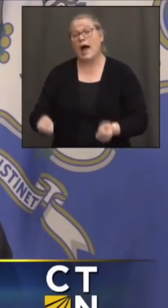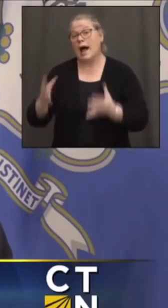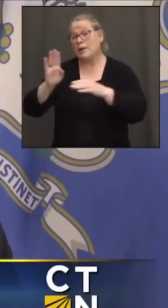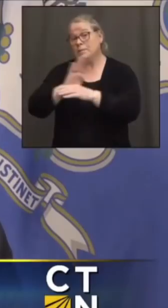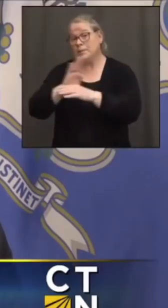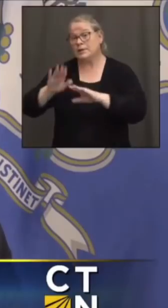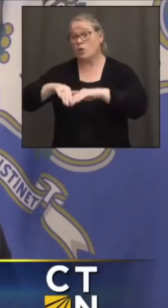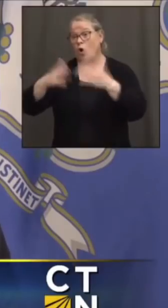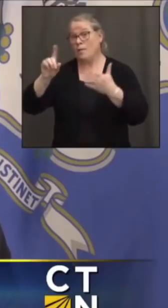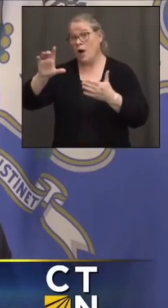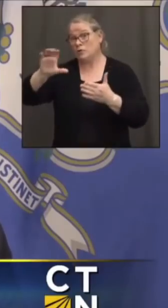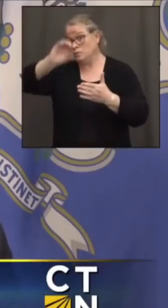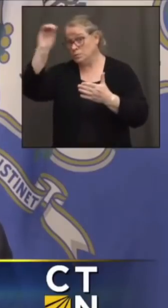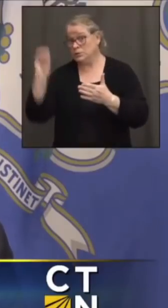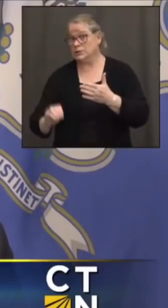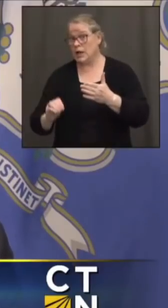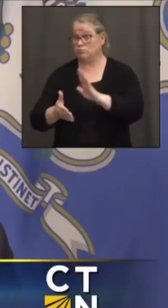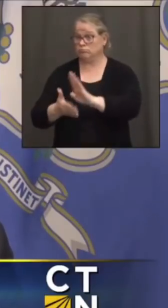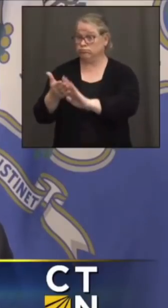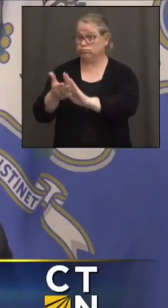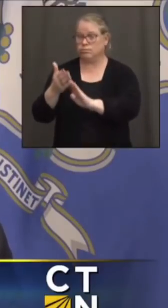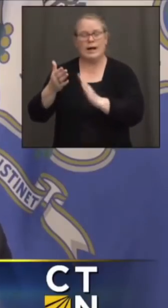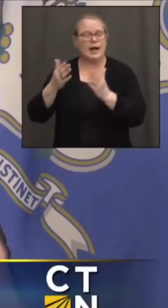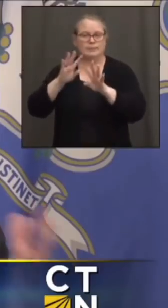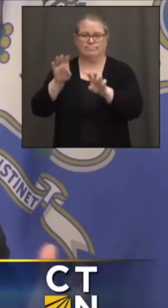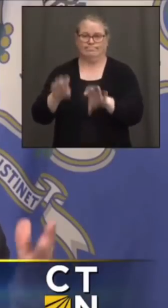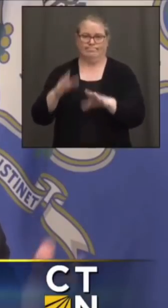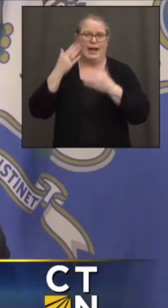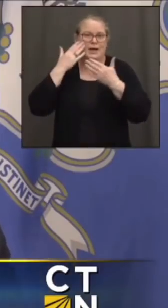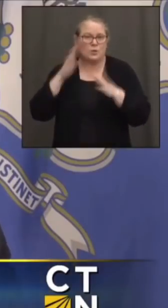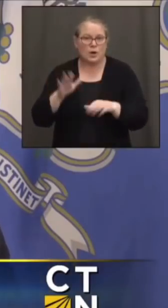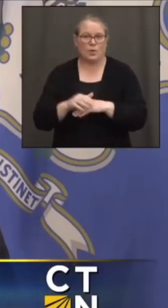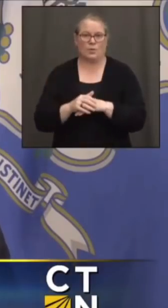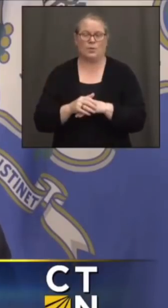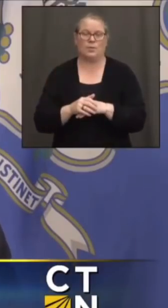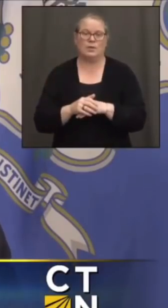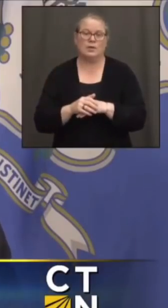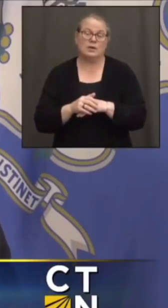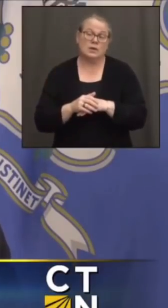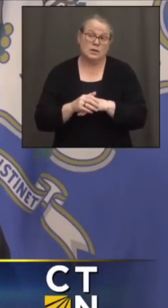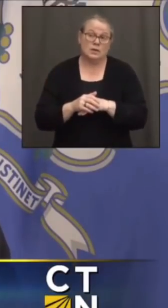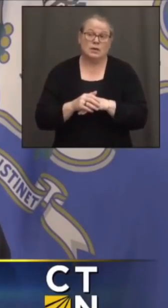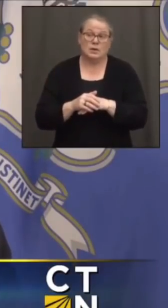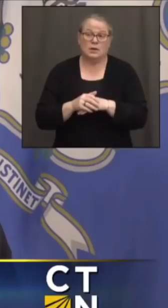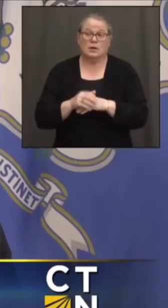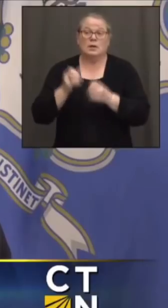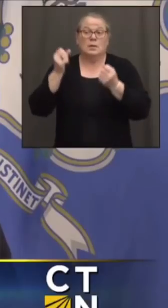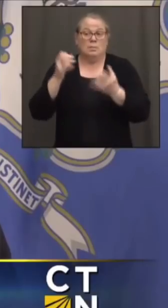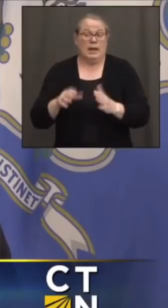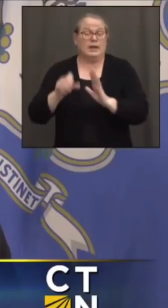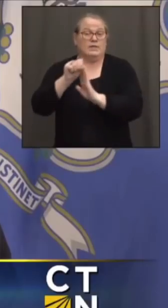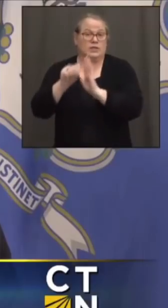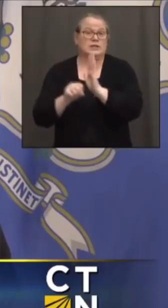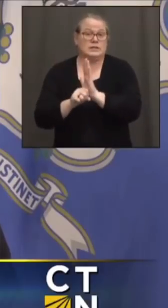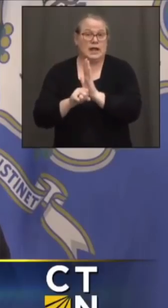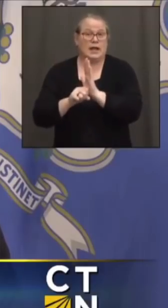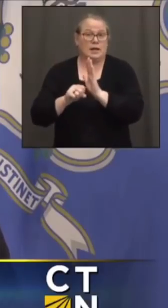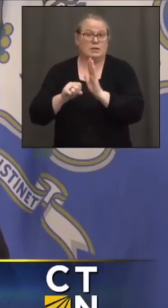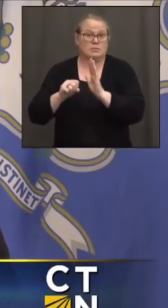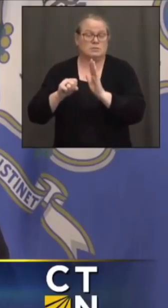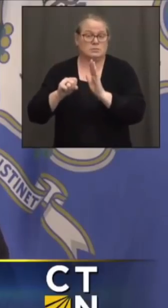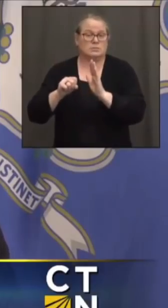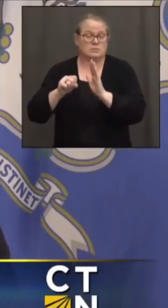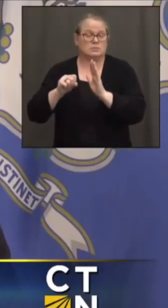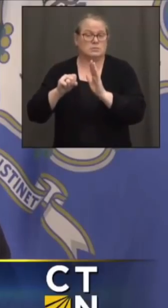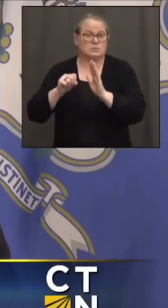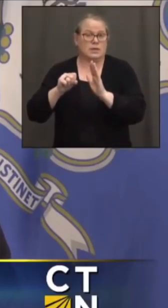right now. I can't tell you the state employees, the state of Connecticut, many of them are forward-facing, have been showing up, taking care of their clients